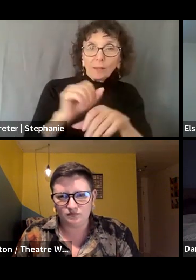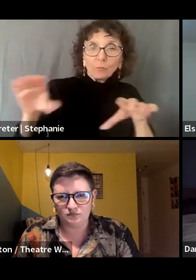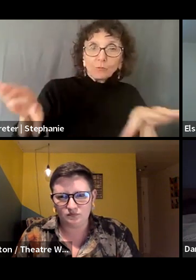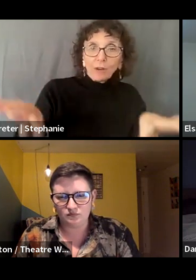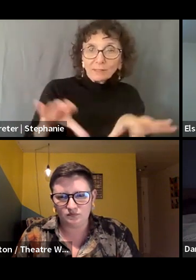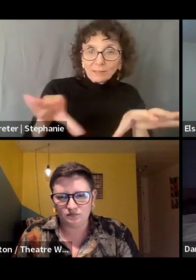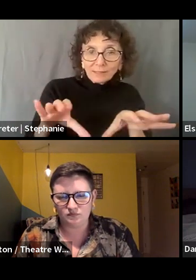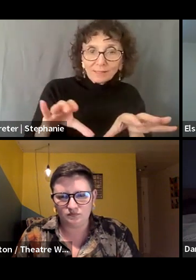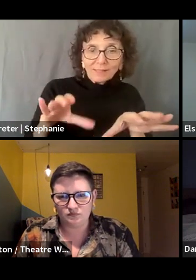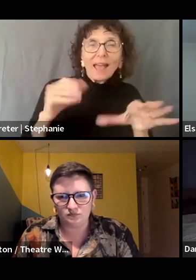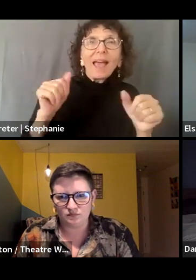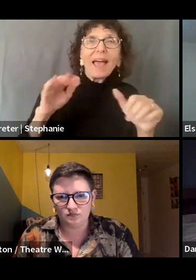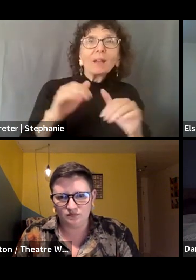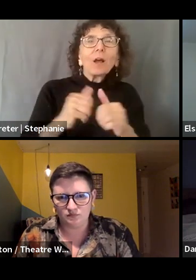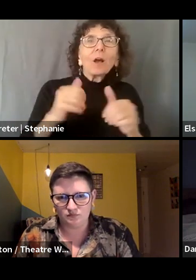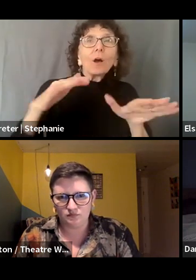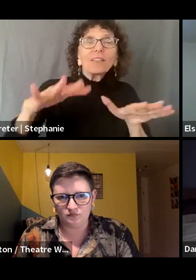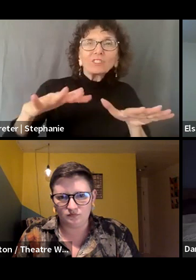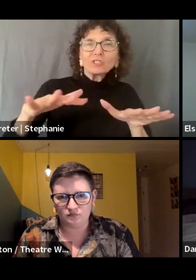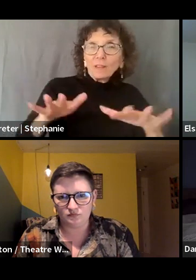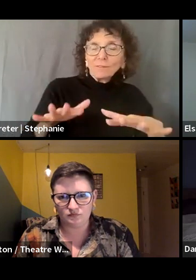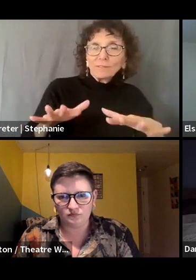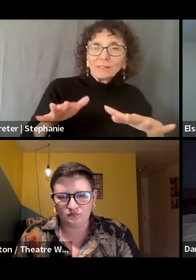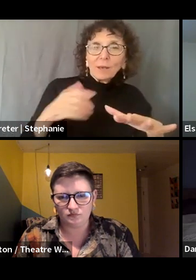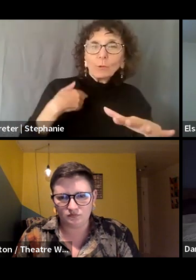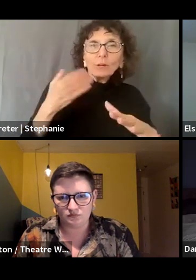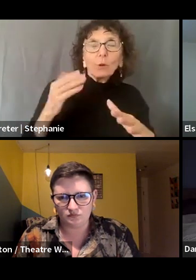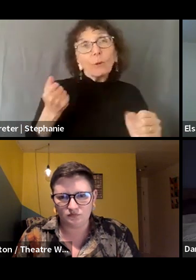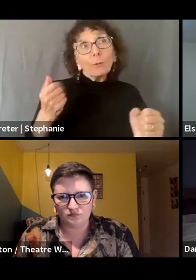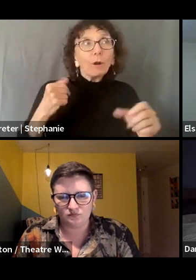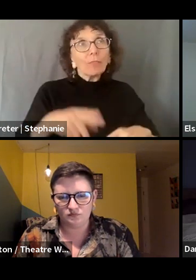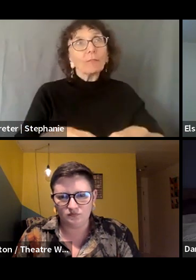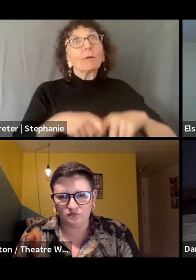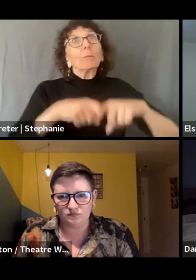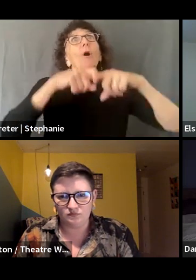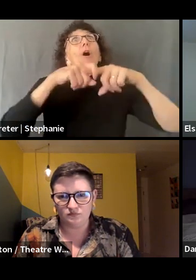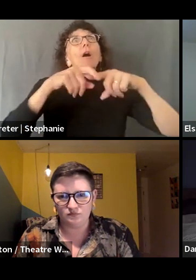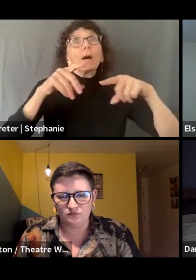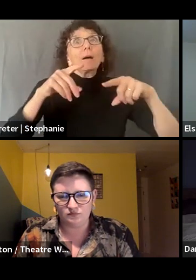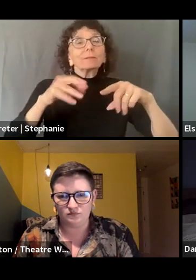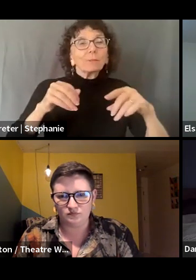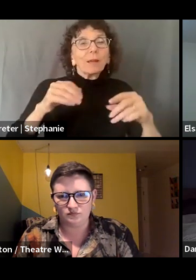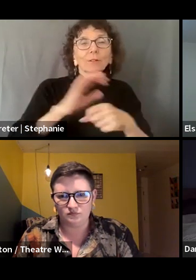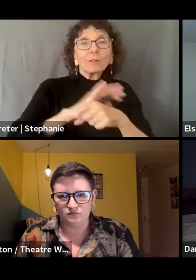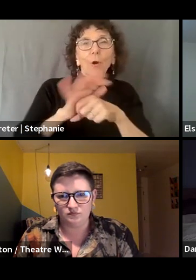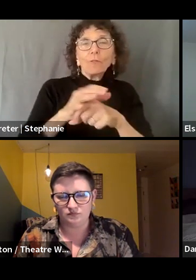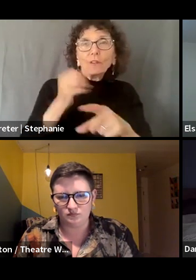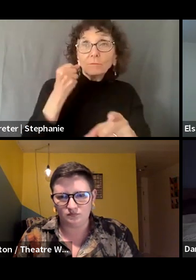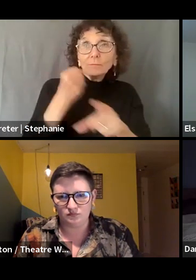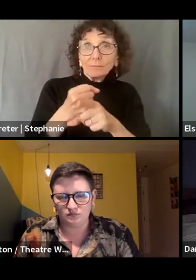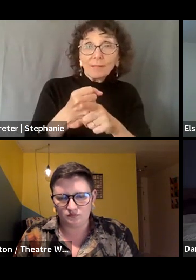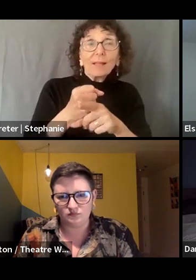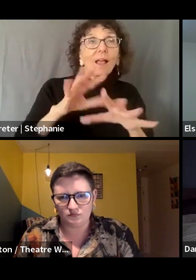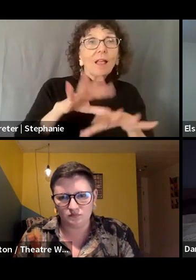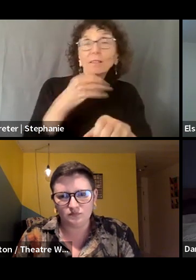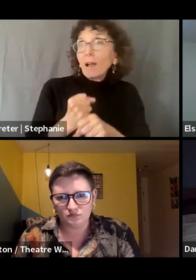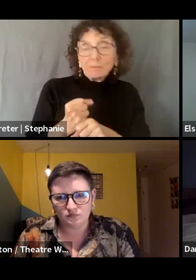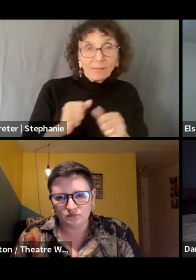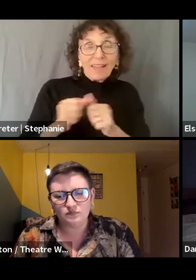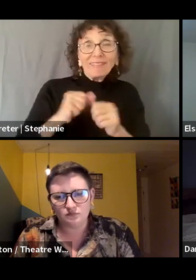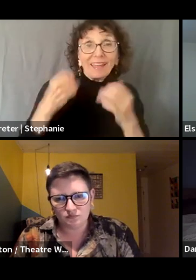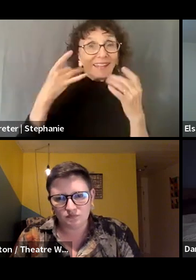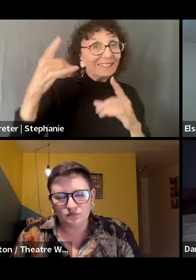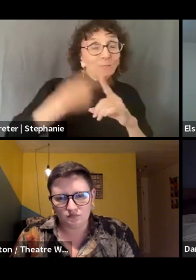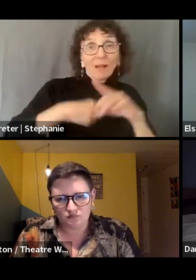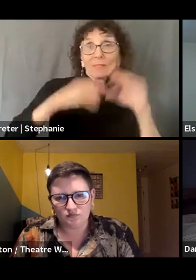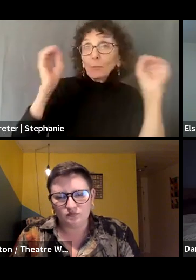the shift of what we refer to as the pause, which is, um, the COVID-19 pandemic, the lockdown and the 18 months of